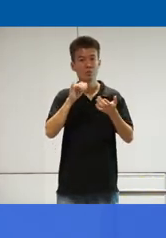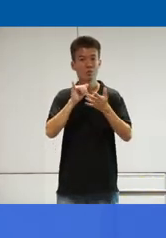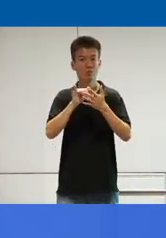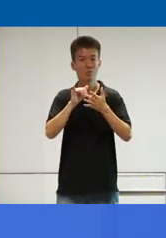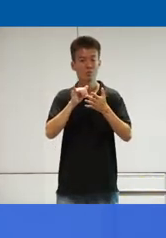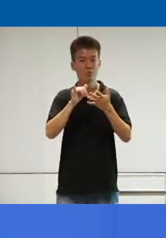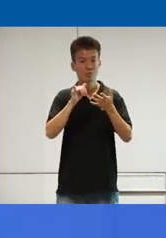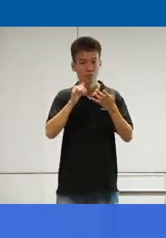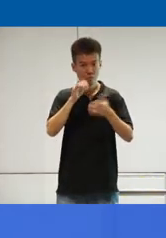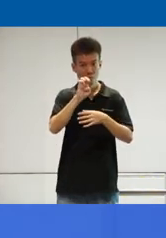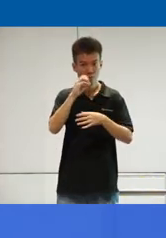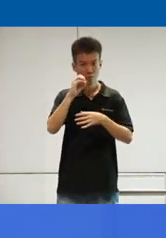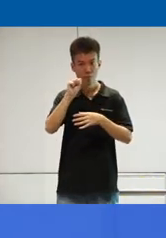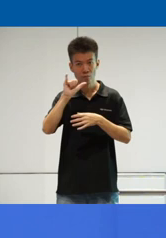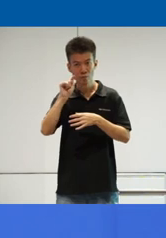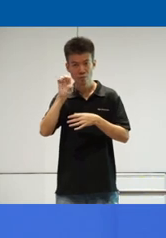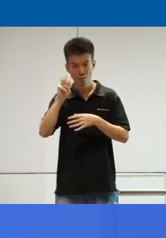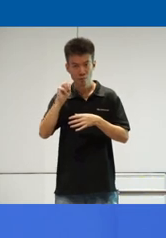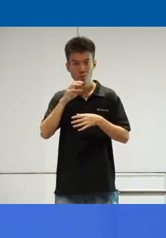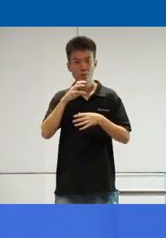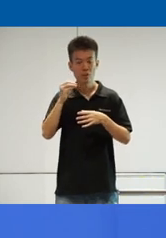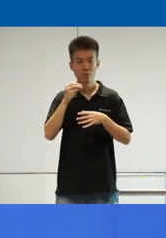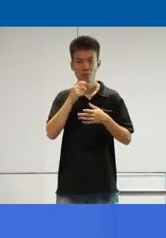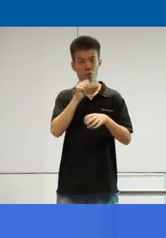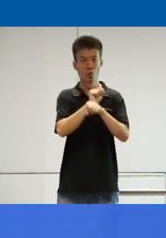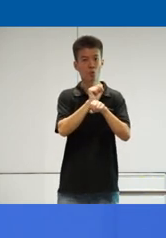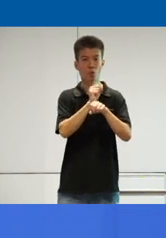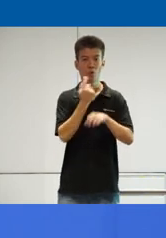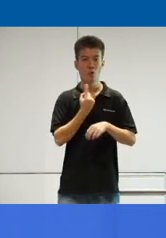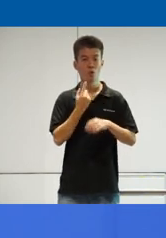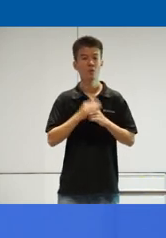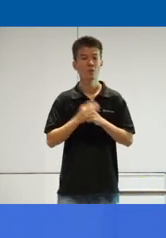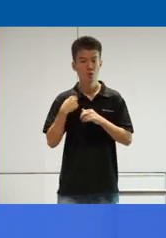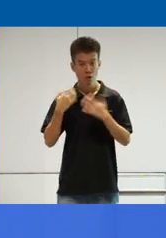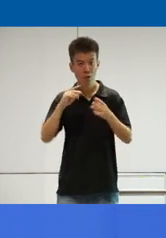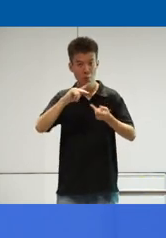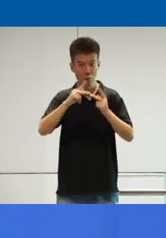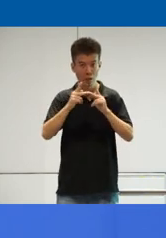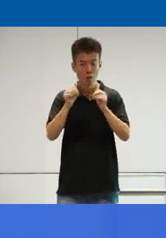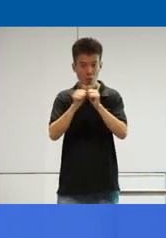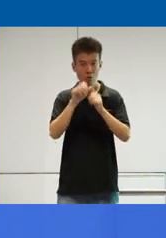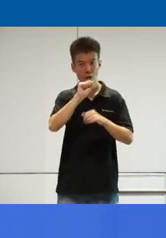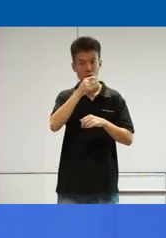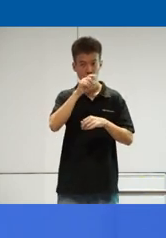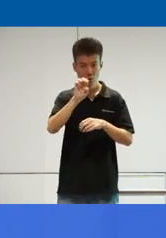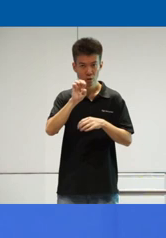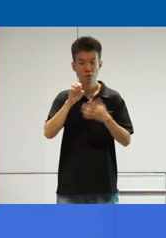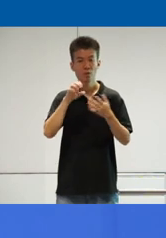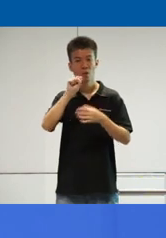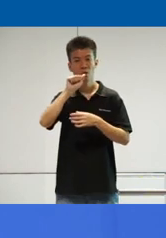in the ecosystem and not work alone. So we have partnered with SG Enable,